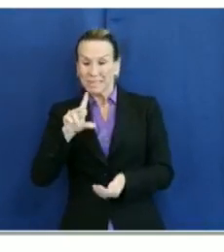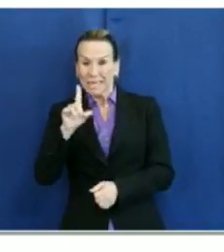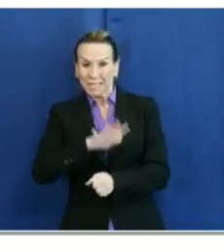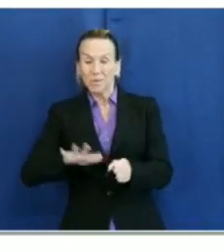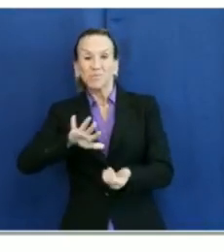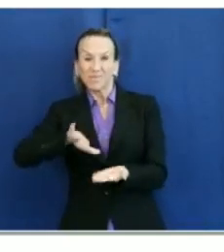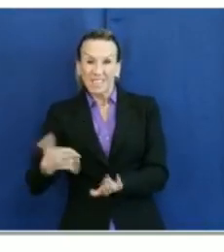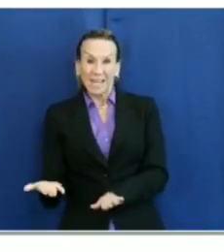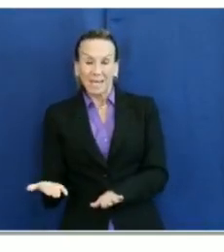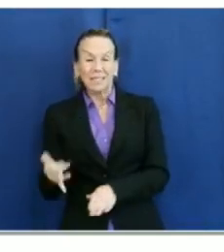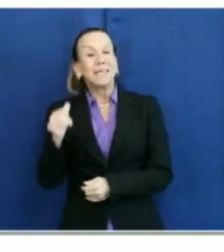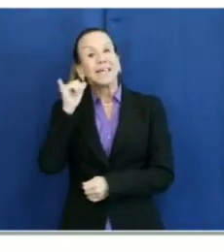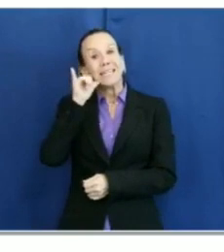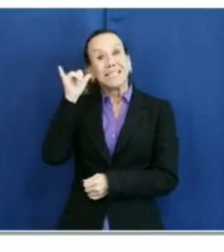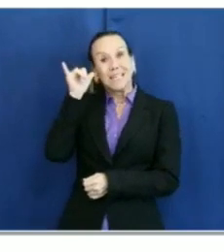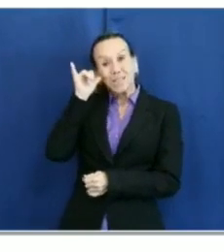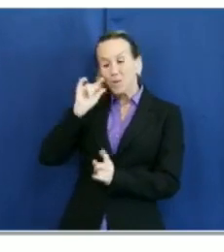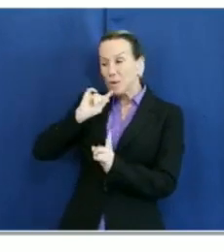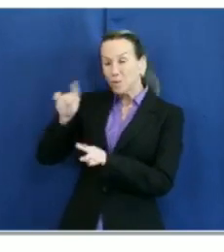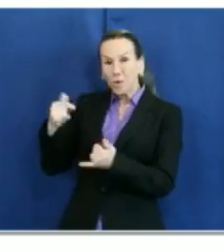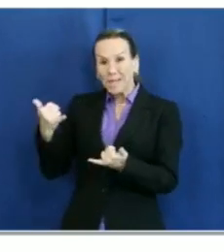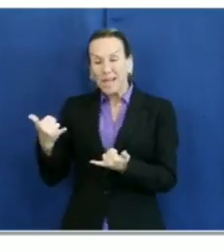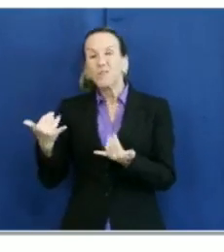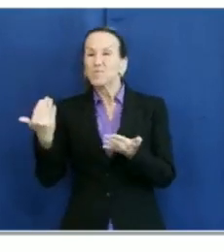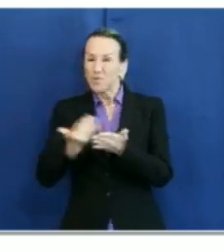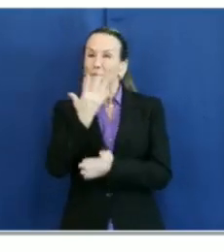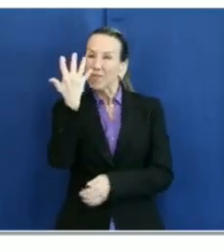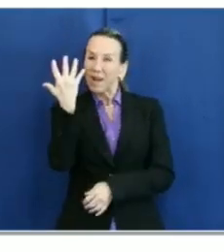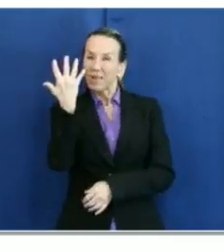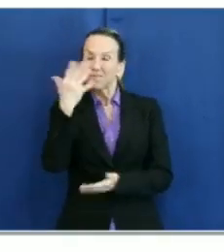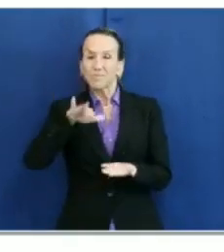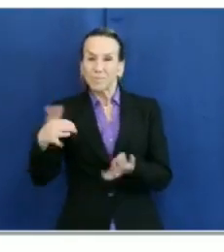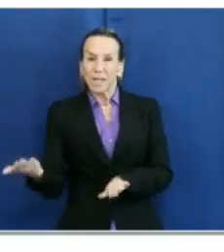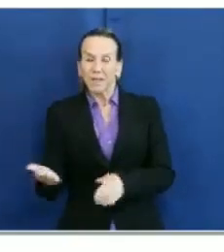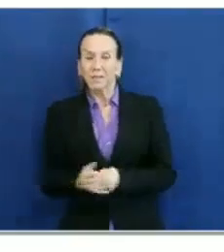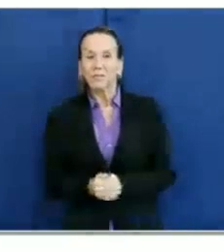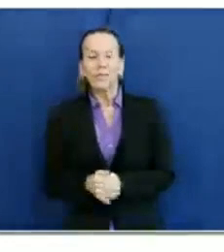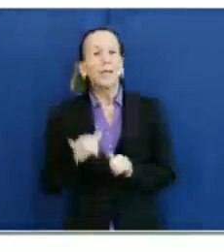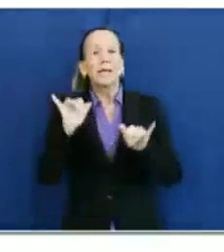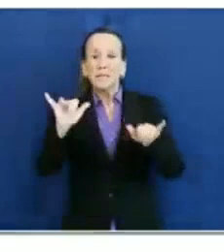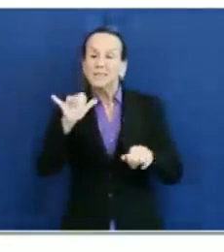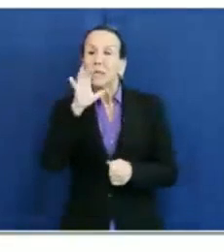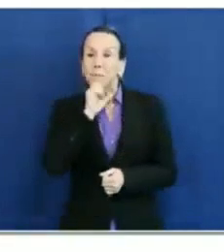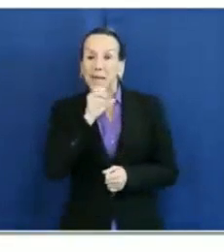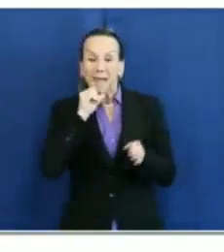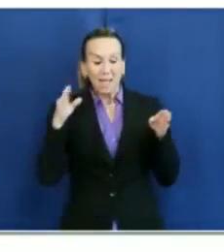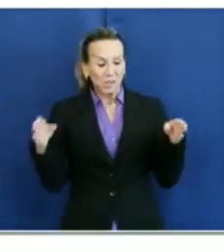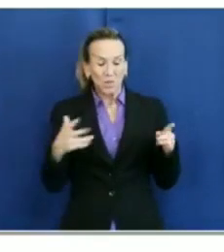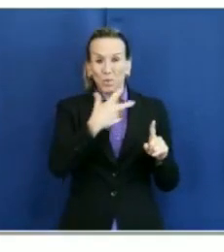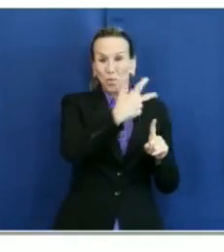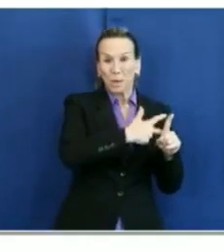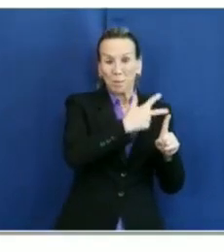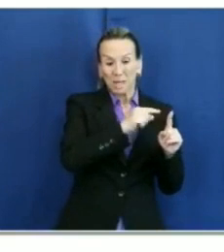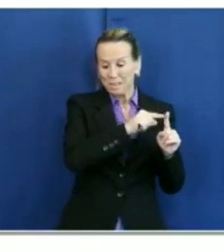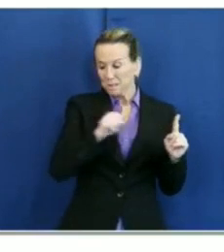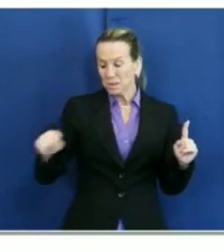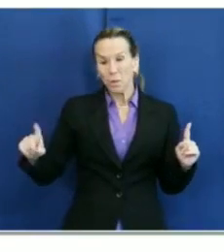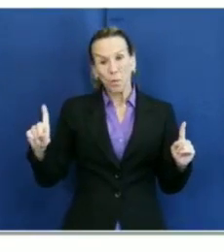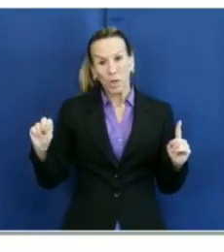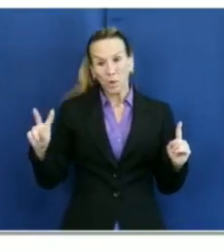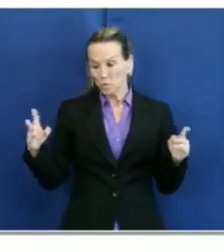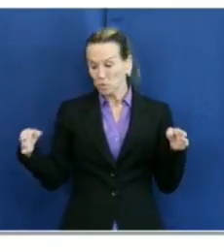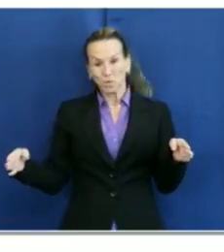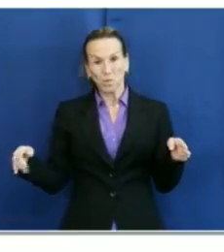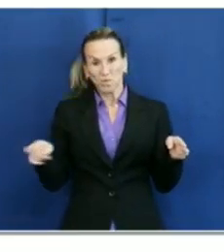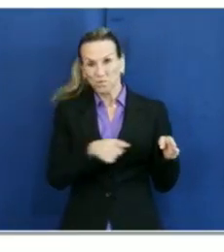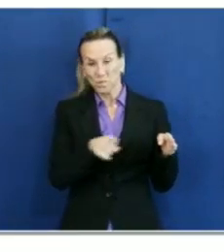deaths were reported since yesterday. The age range is unchanged at three months to 102 years of age.